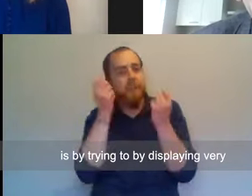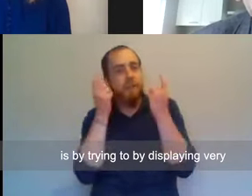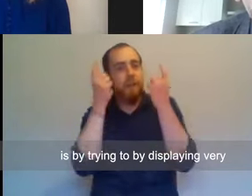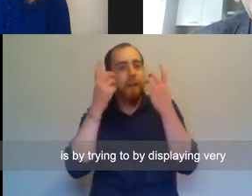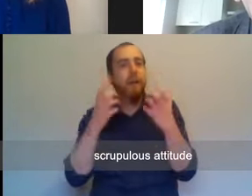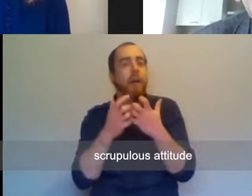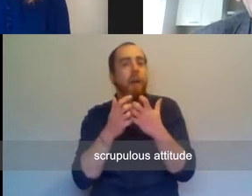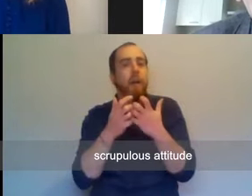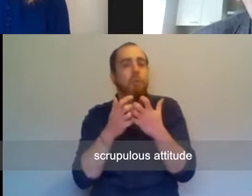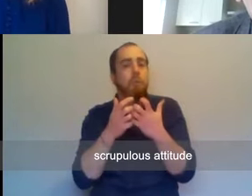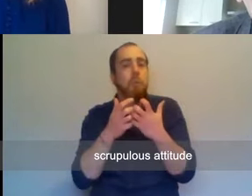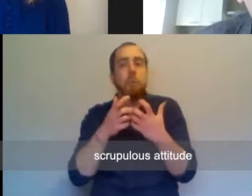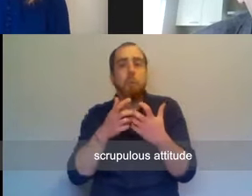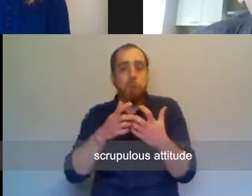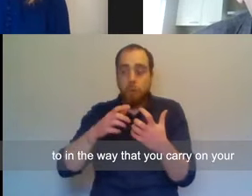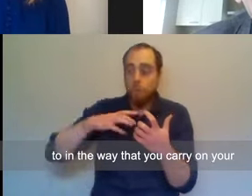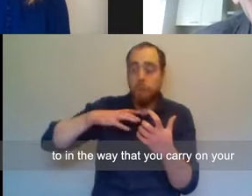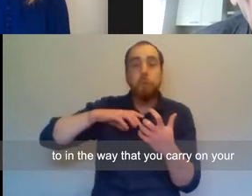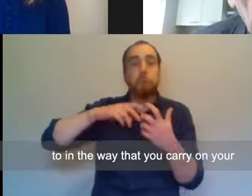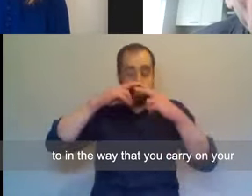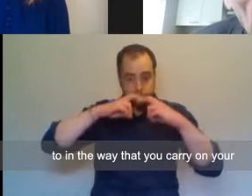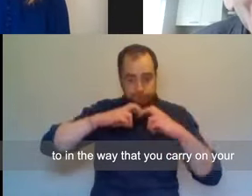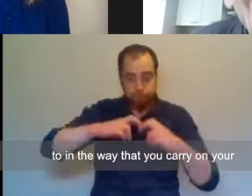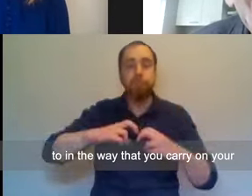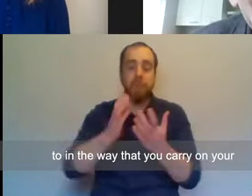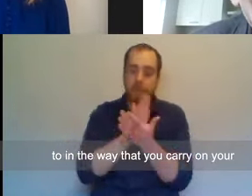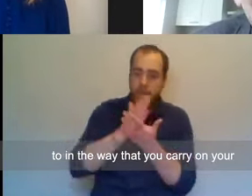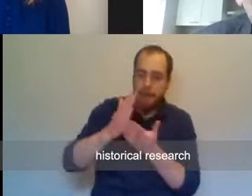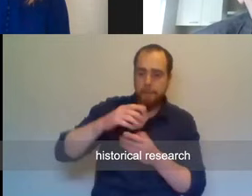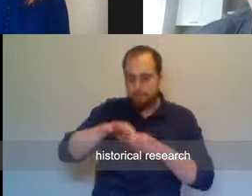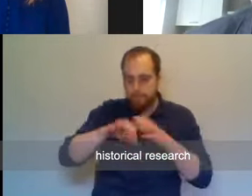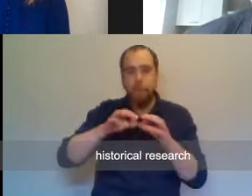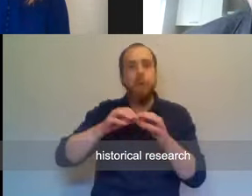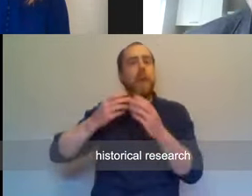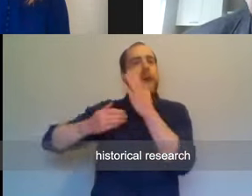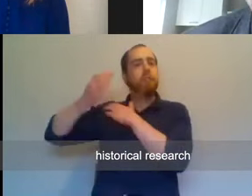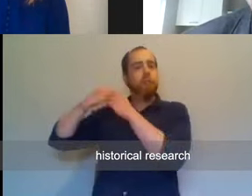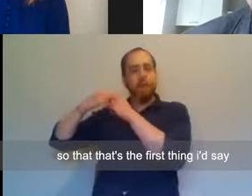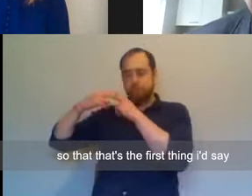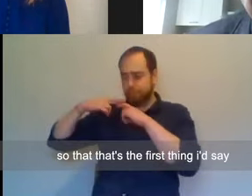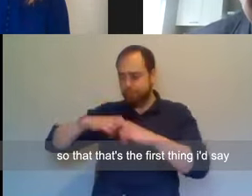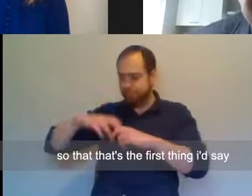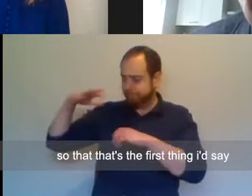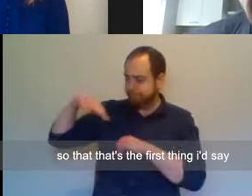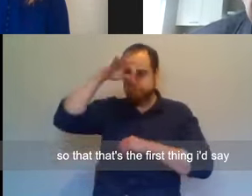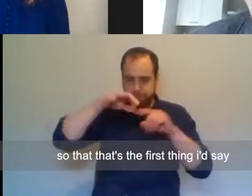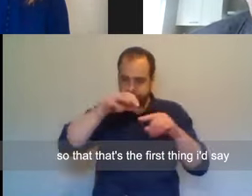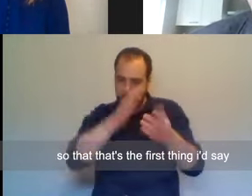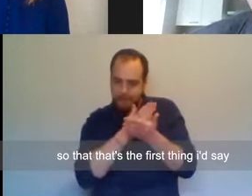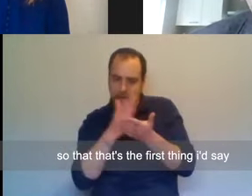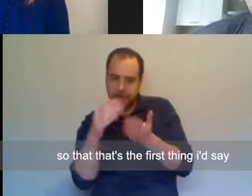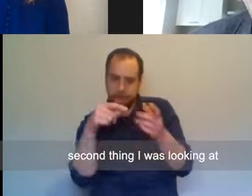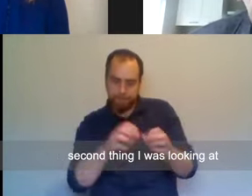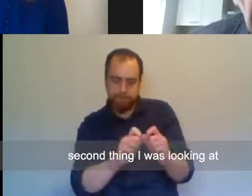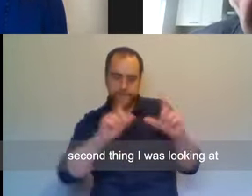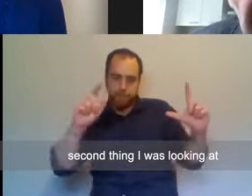displaying a very scrupulous attitude in the way that you carry on your historical research. So that's the first thing I'd